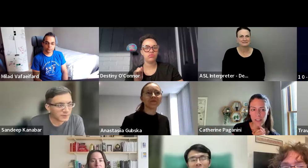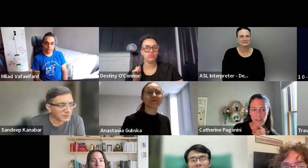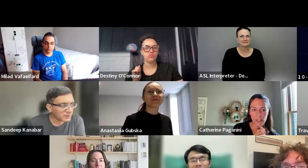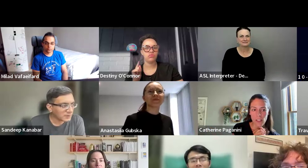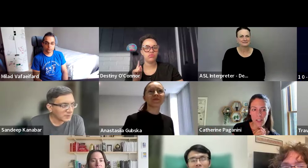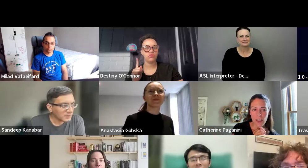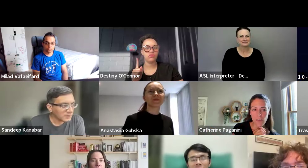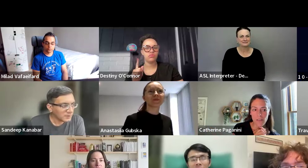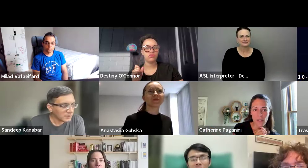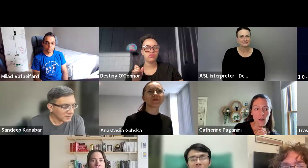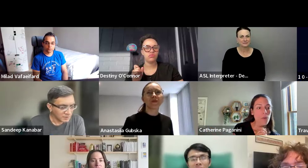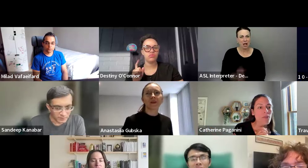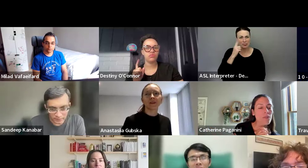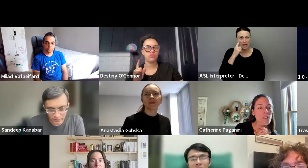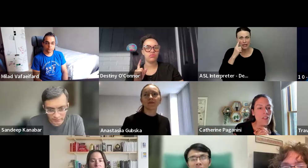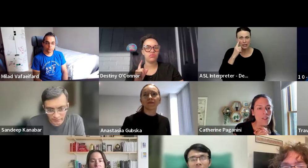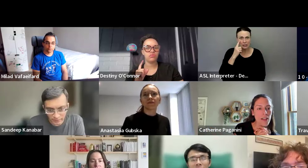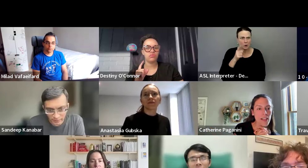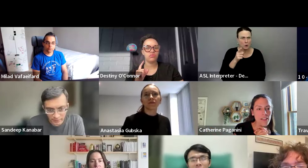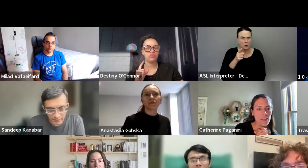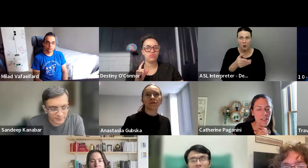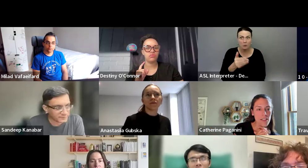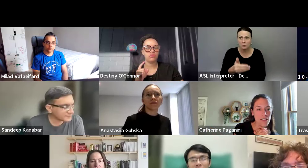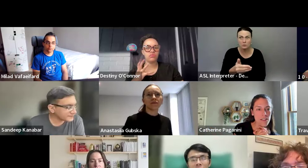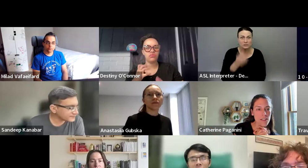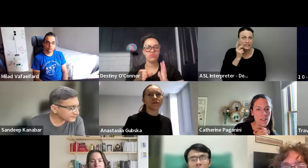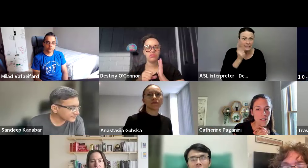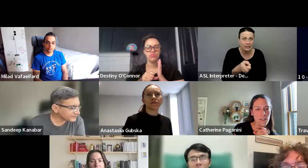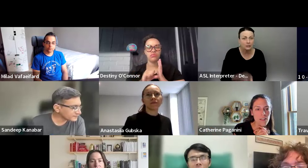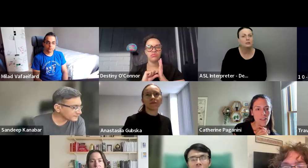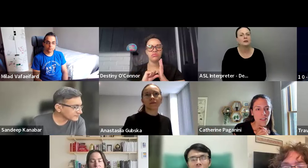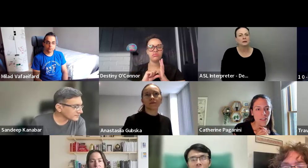Yeah. So I think, oh, go ahead, uh, Destiny.